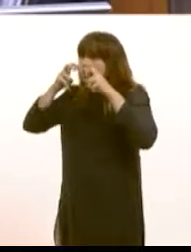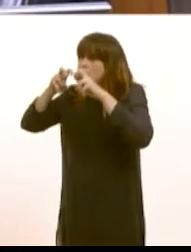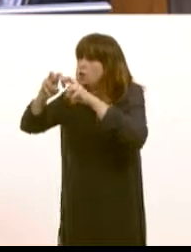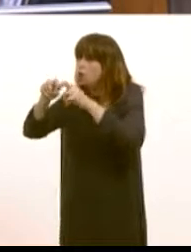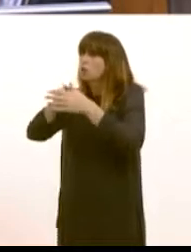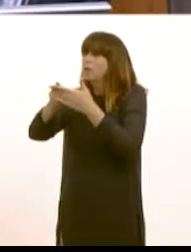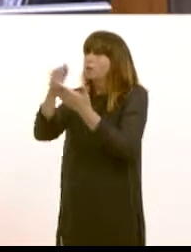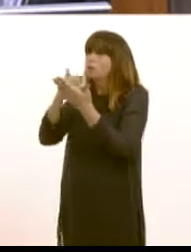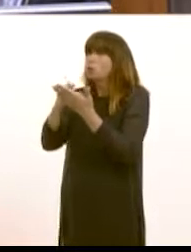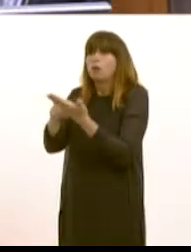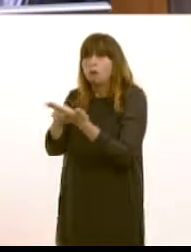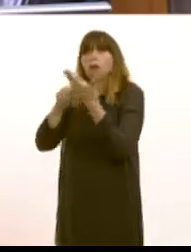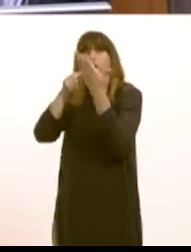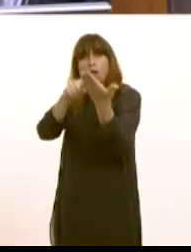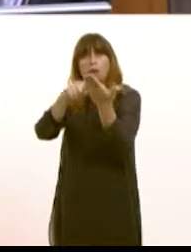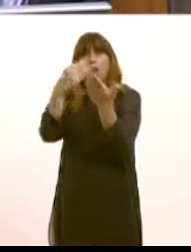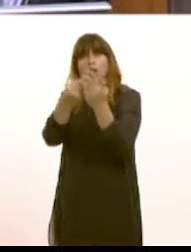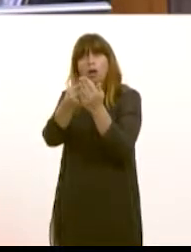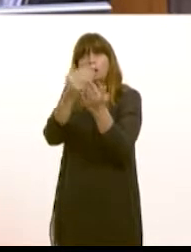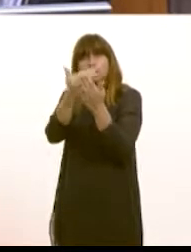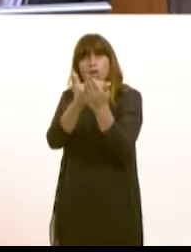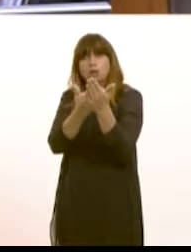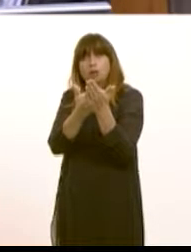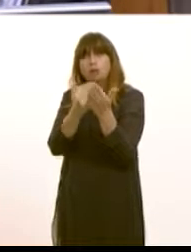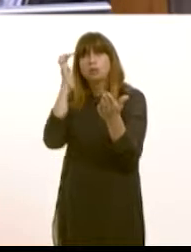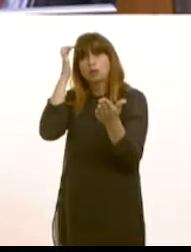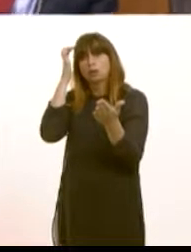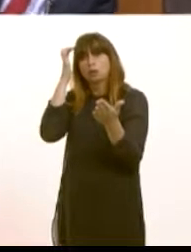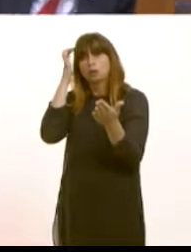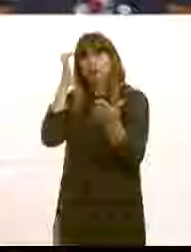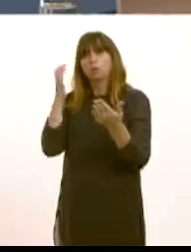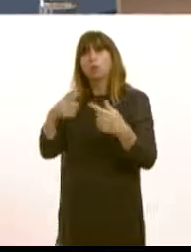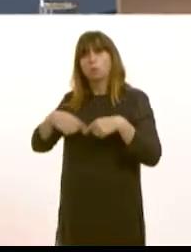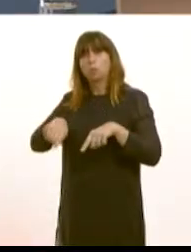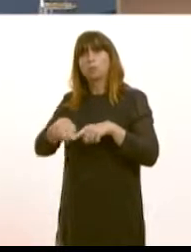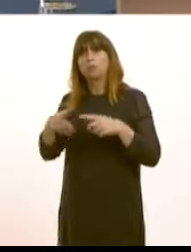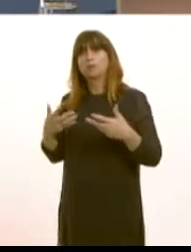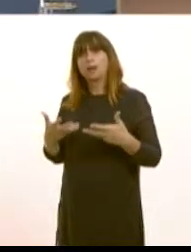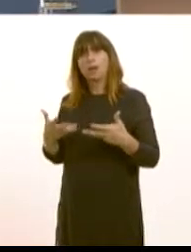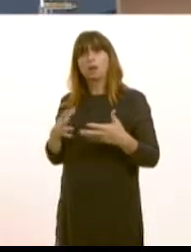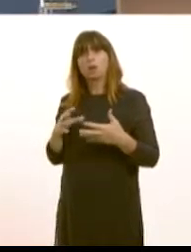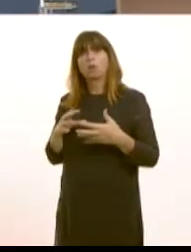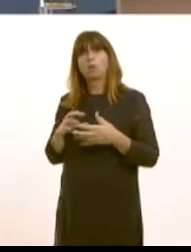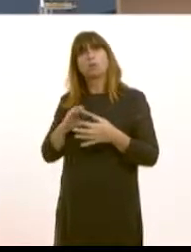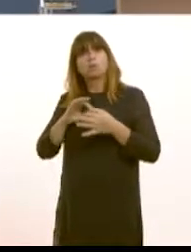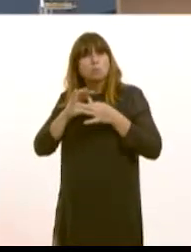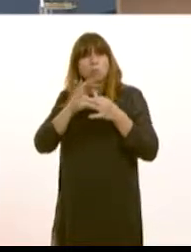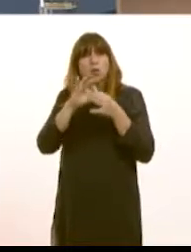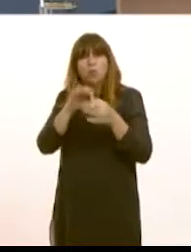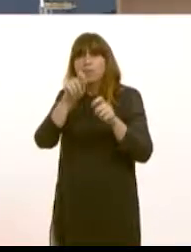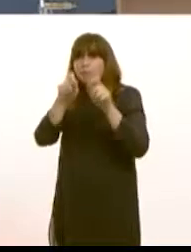case to proceed with the metro and we are working with stakeholders